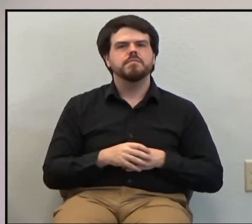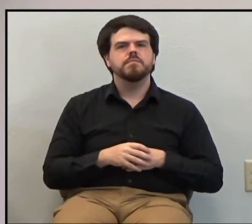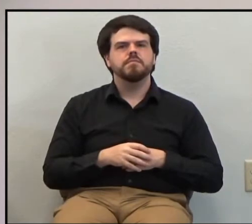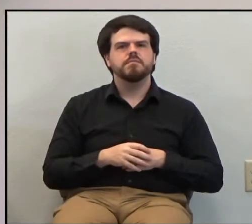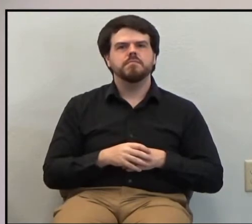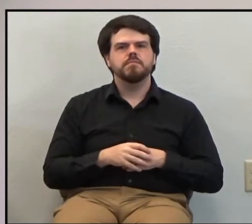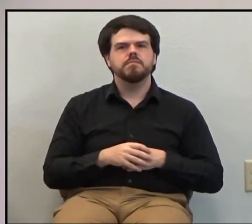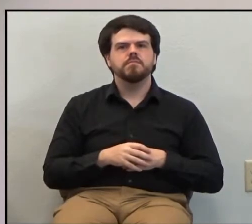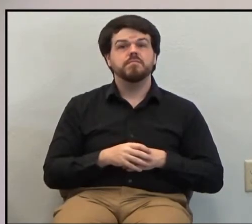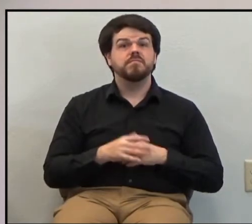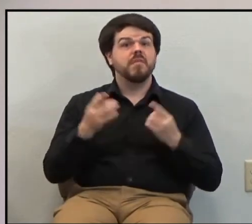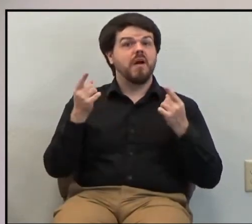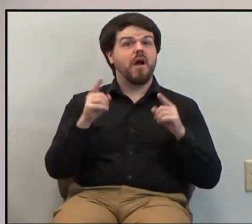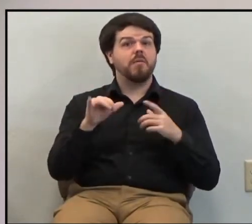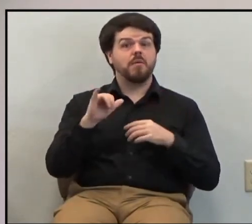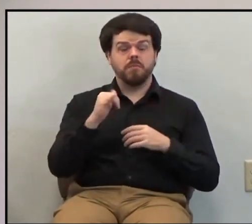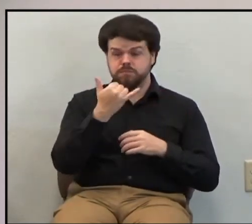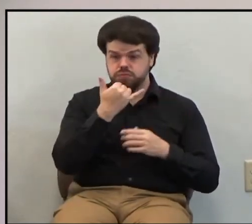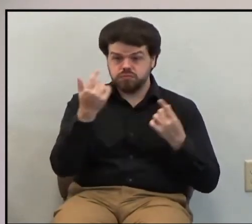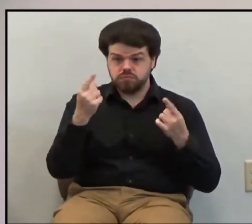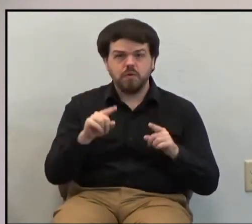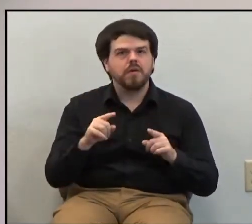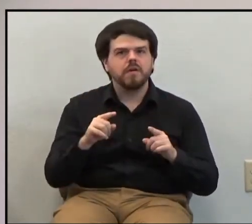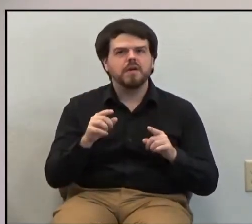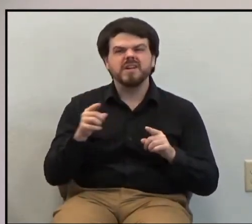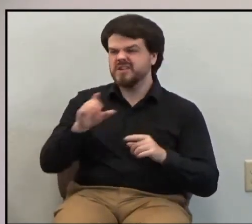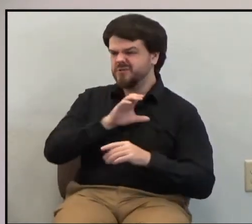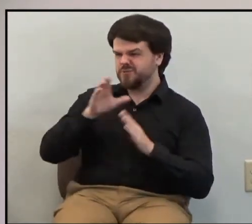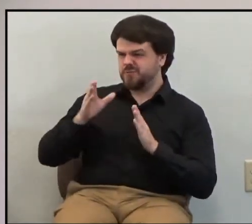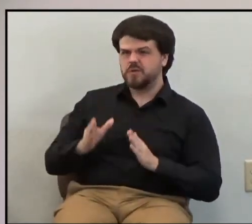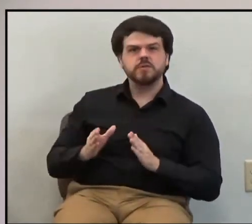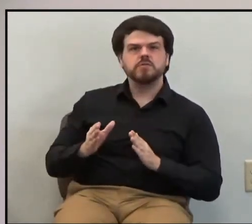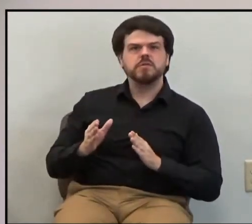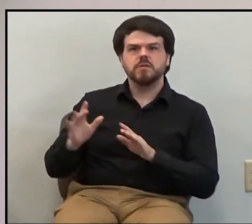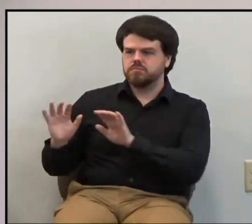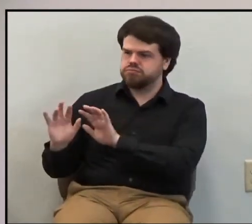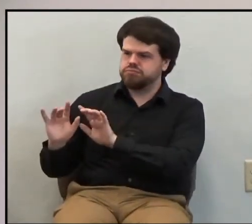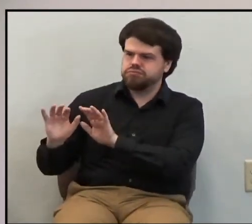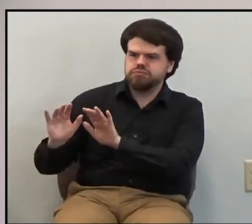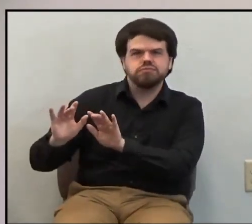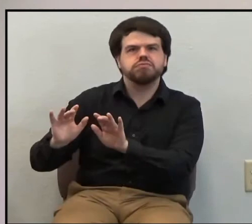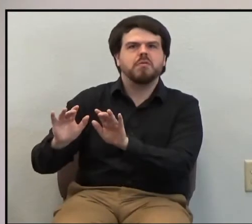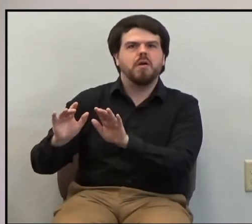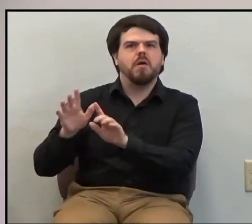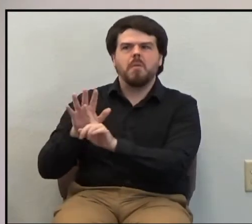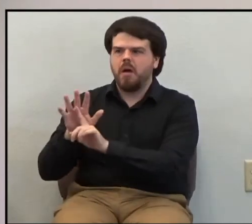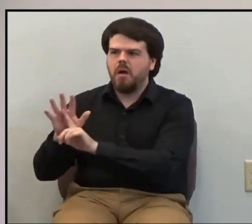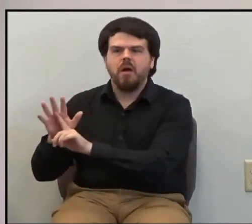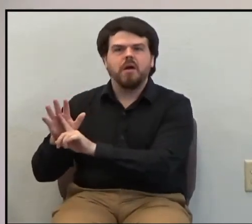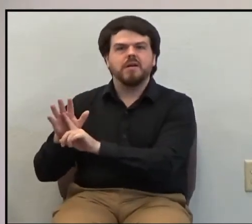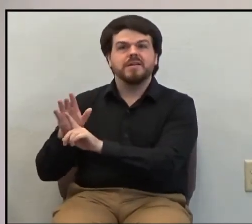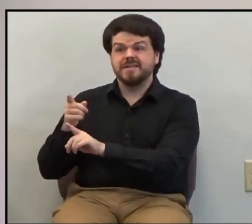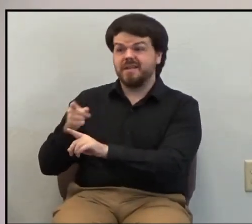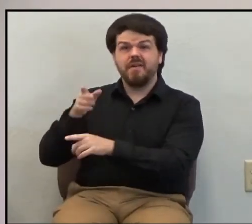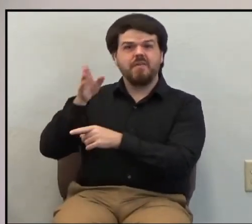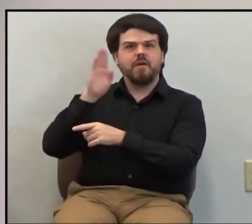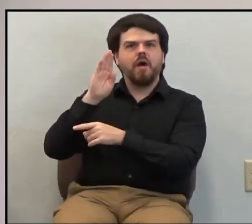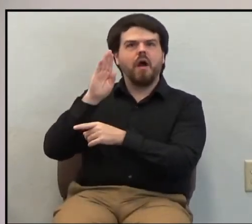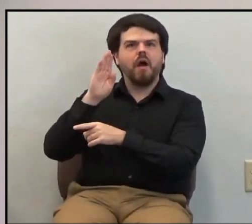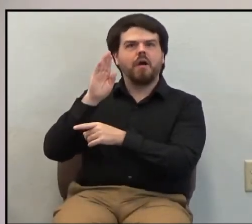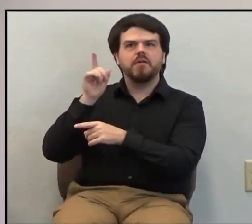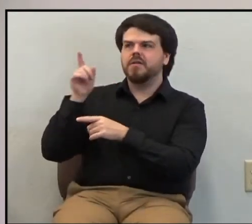Then along came the Christians with the message that the God of Abraham, Paul's God,